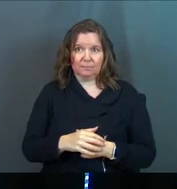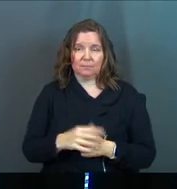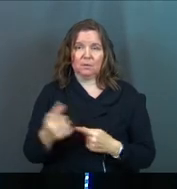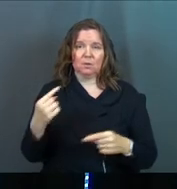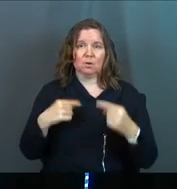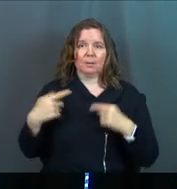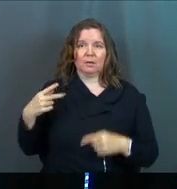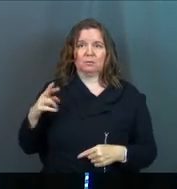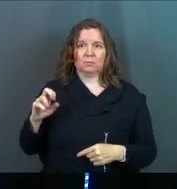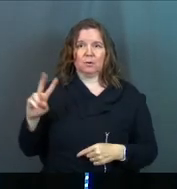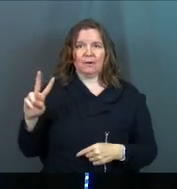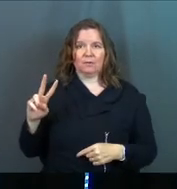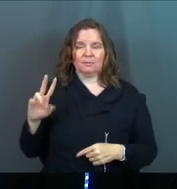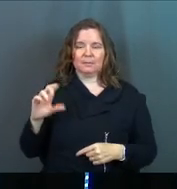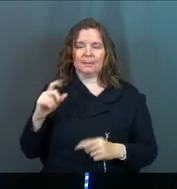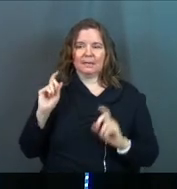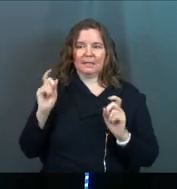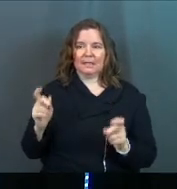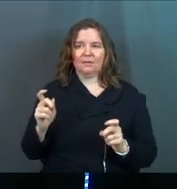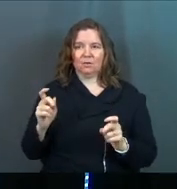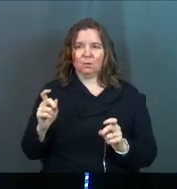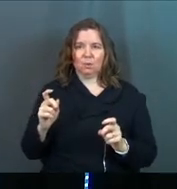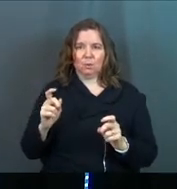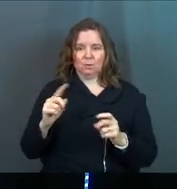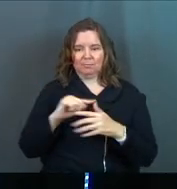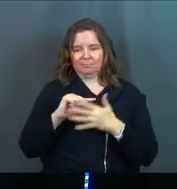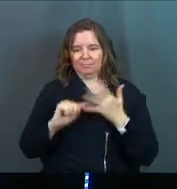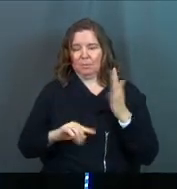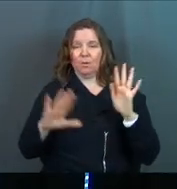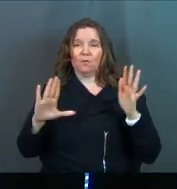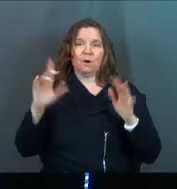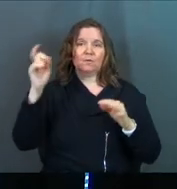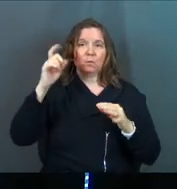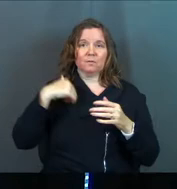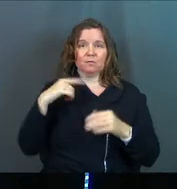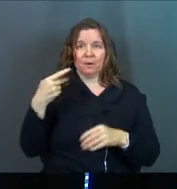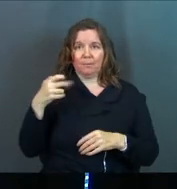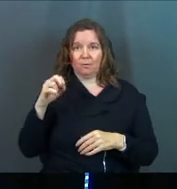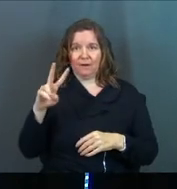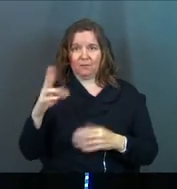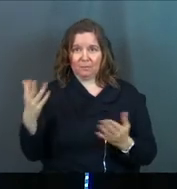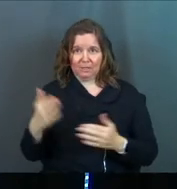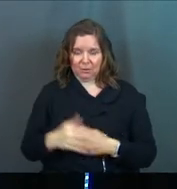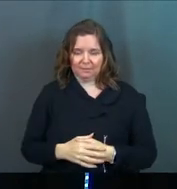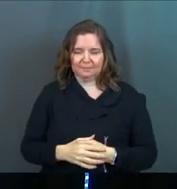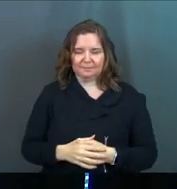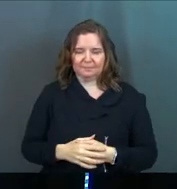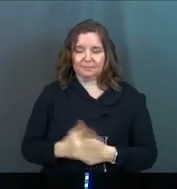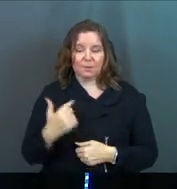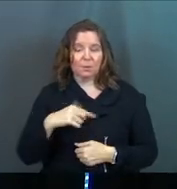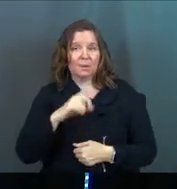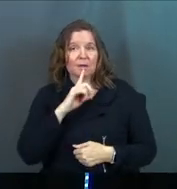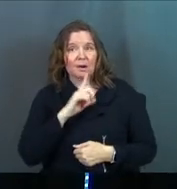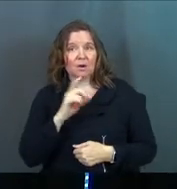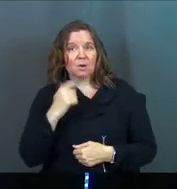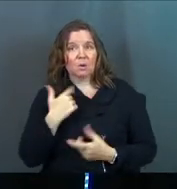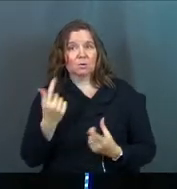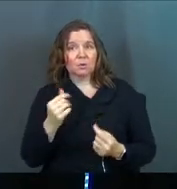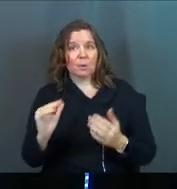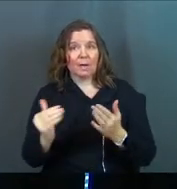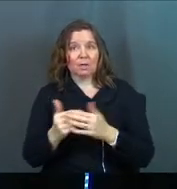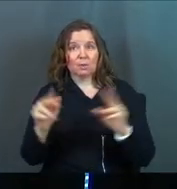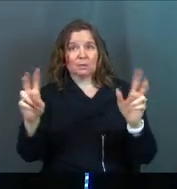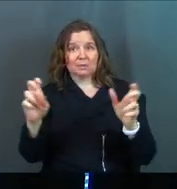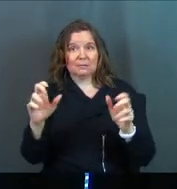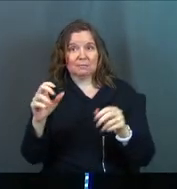Go back to Proverbs. Let me just give you this smattering of wonderful wisdom from Proverbs here. We are going to do a